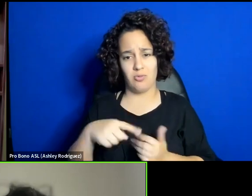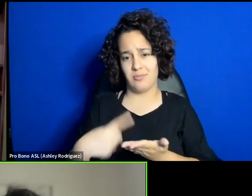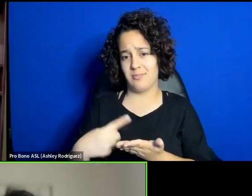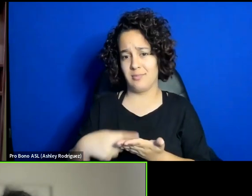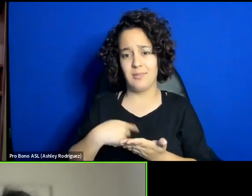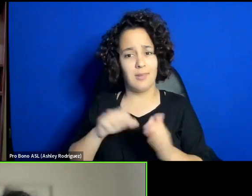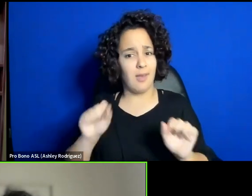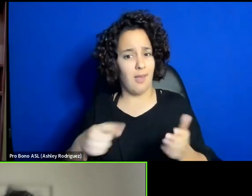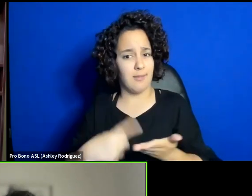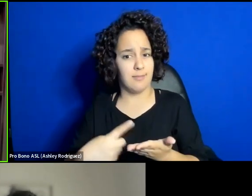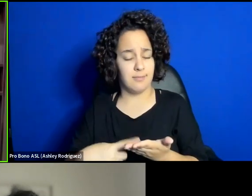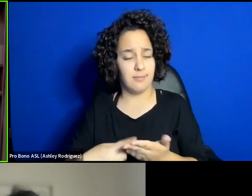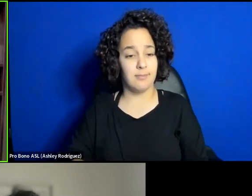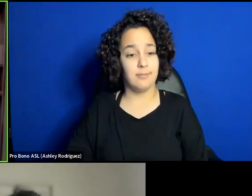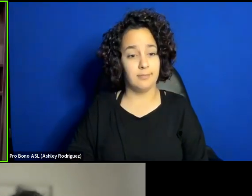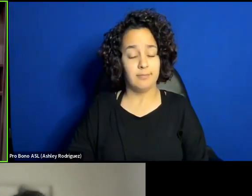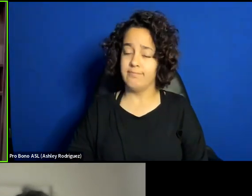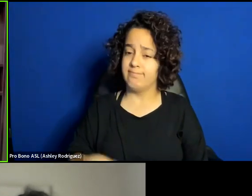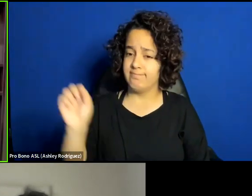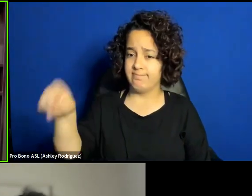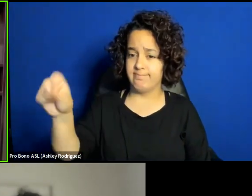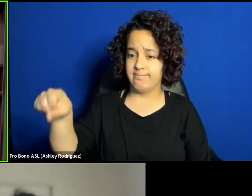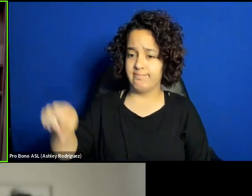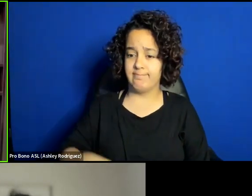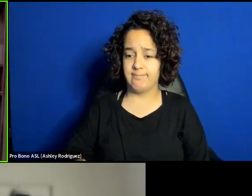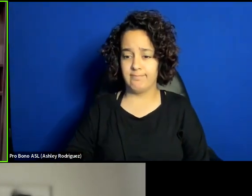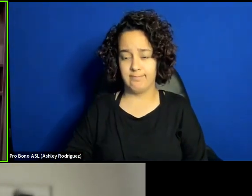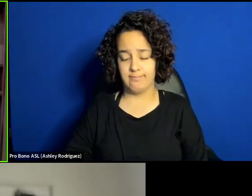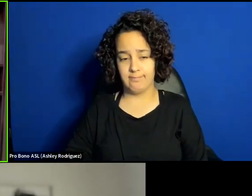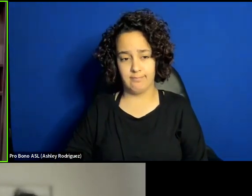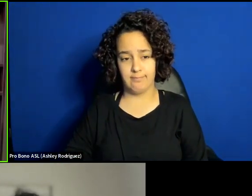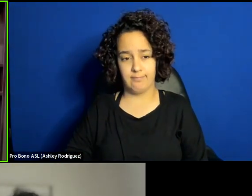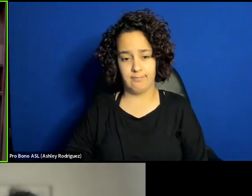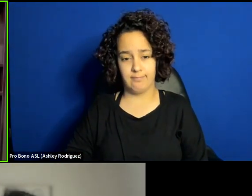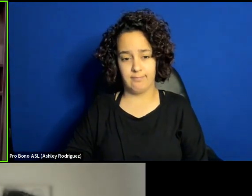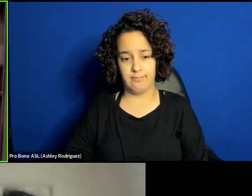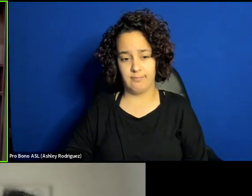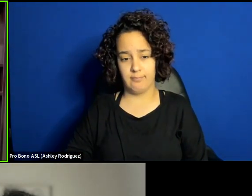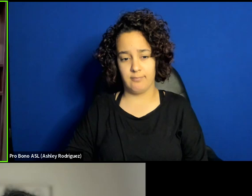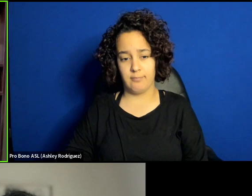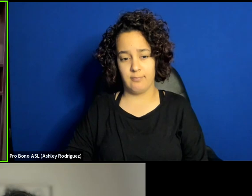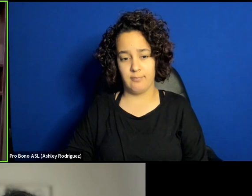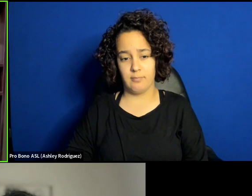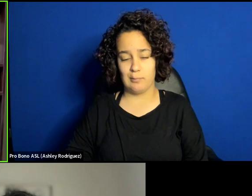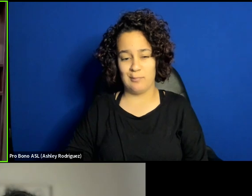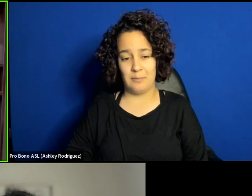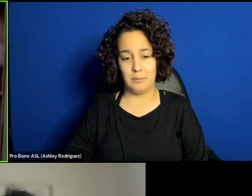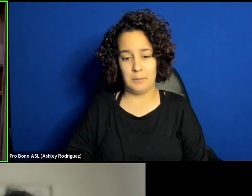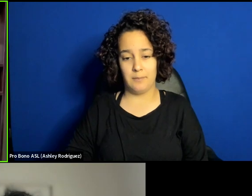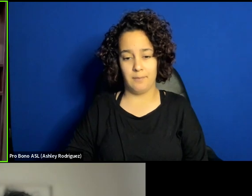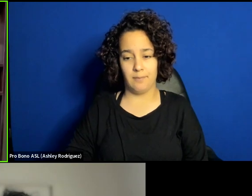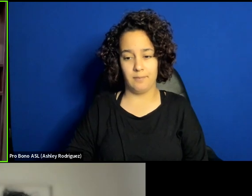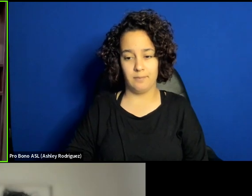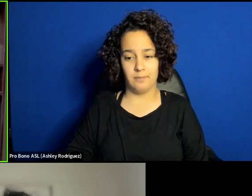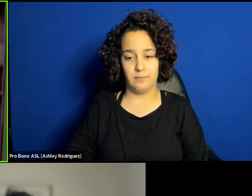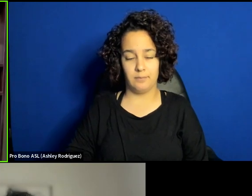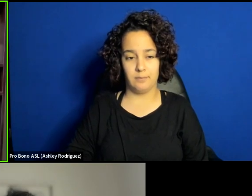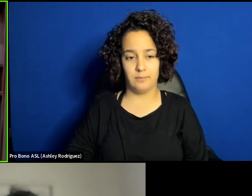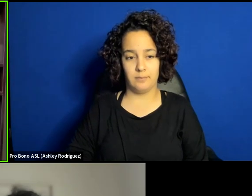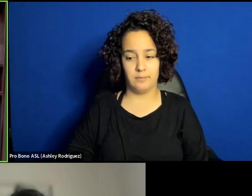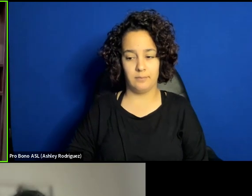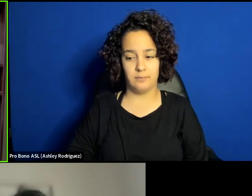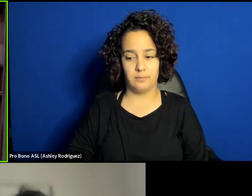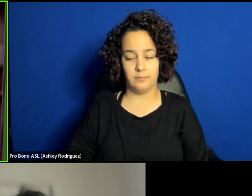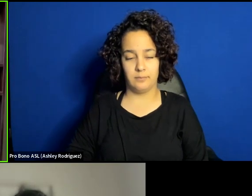discussed. Azad- Yeah, absolutely. Azad- The role of diaspora could be very meaningful